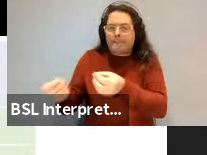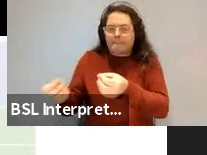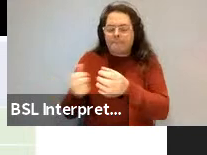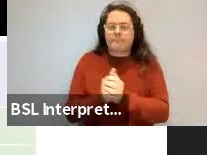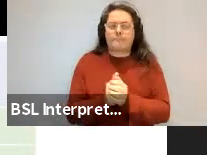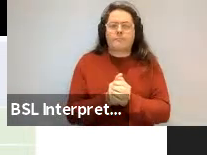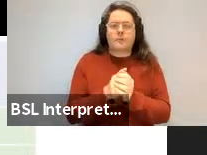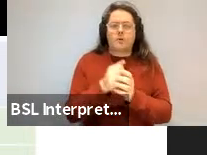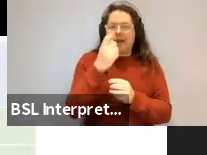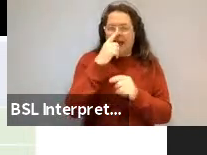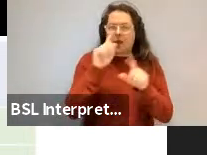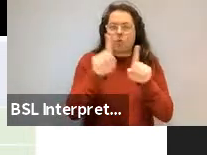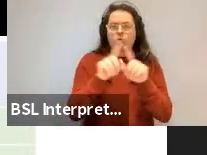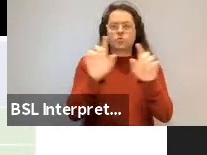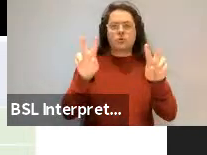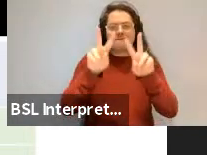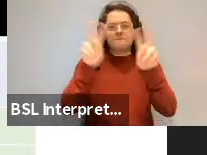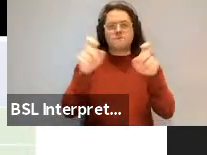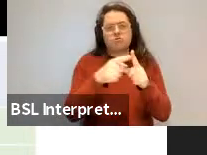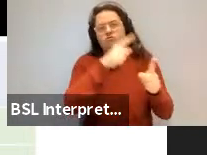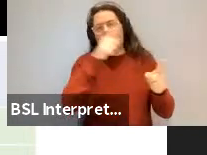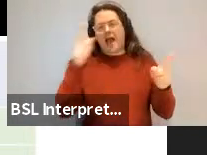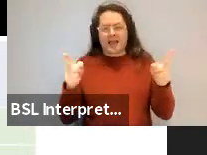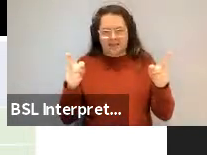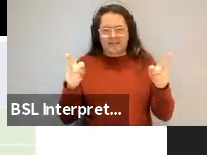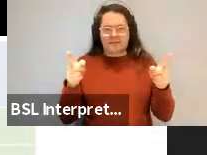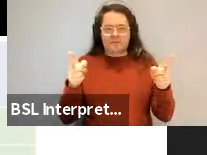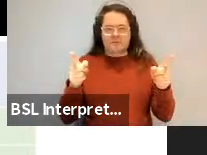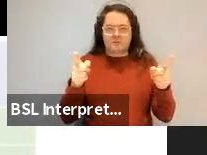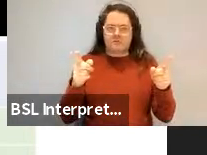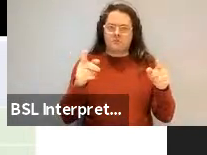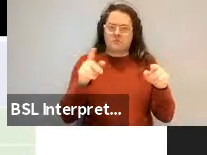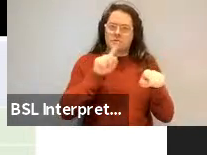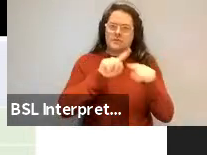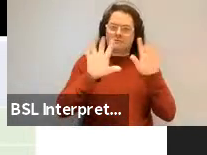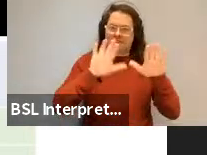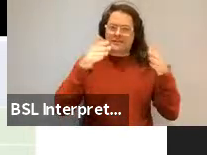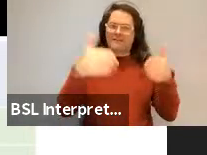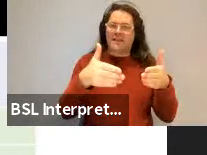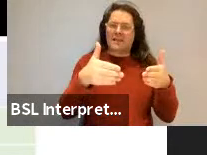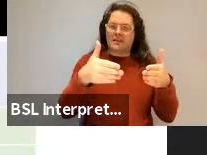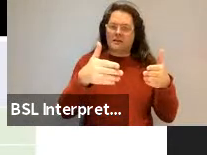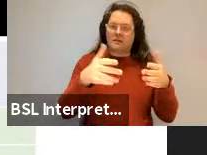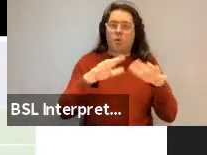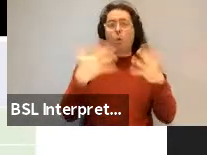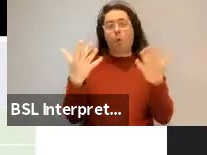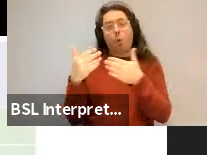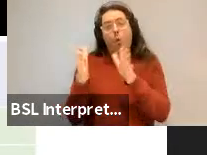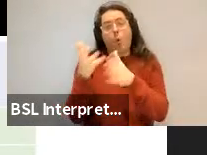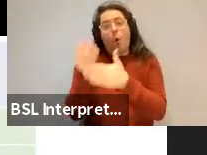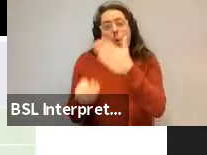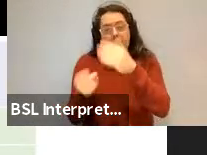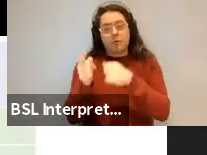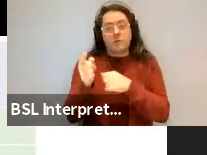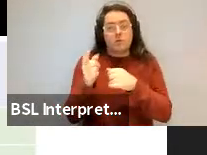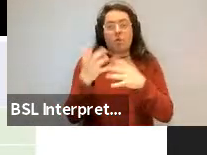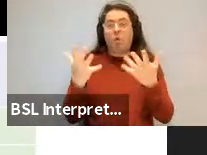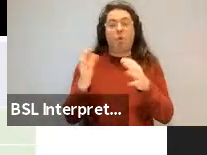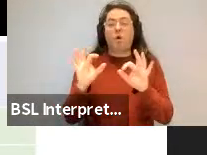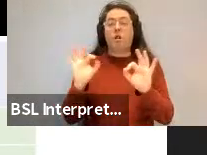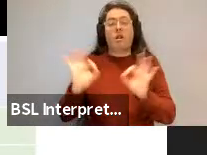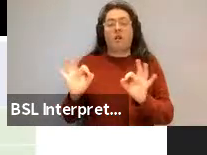We also have phrasal constructions that are lexically specified or have open slots or are mostly unfilled.